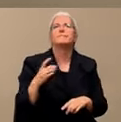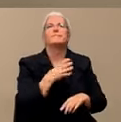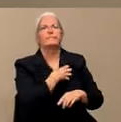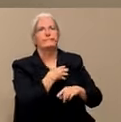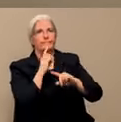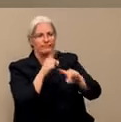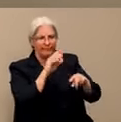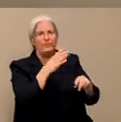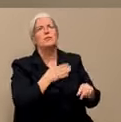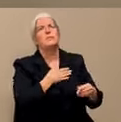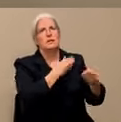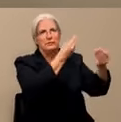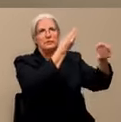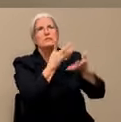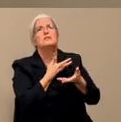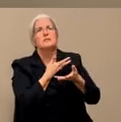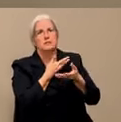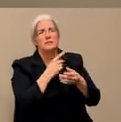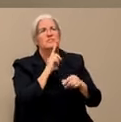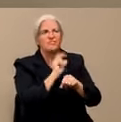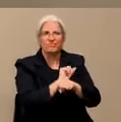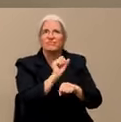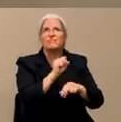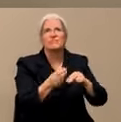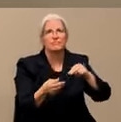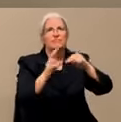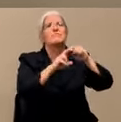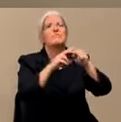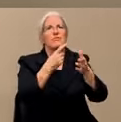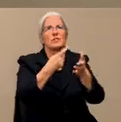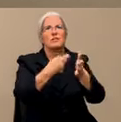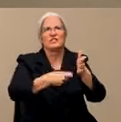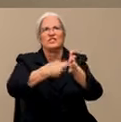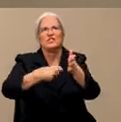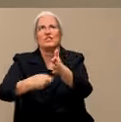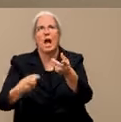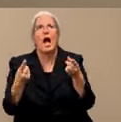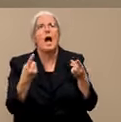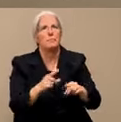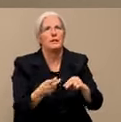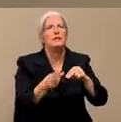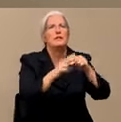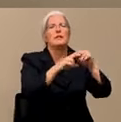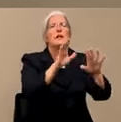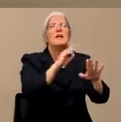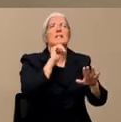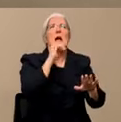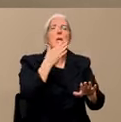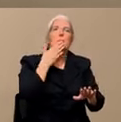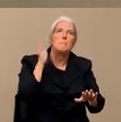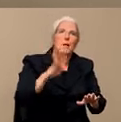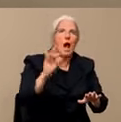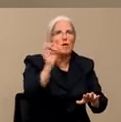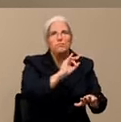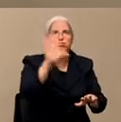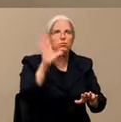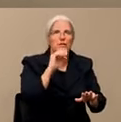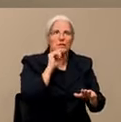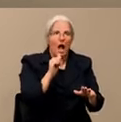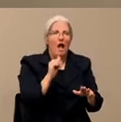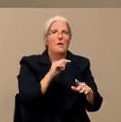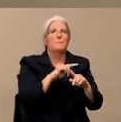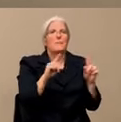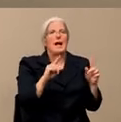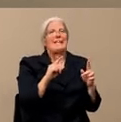gouging and not rampant, which I think is great for our community. I think that speaks to the character of the folks that